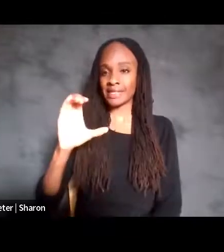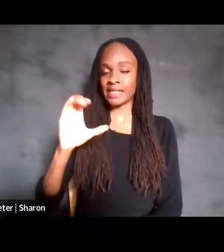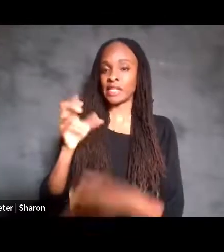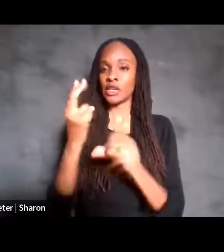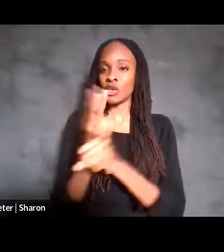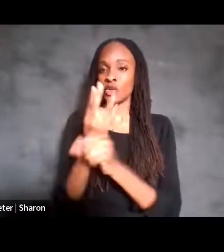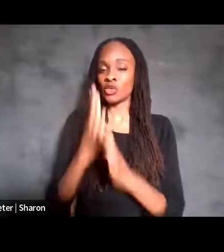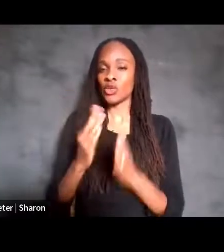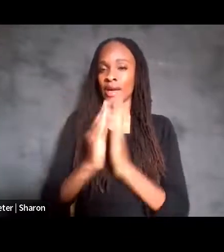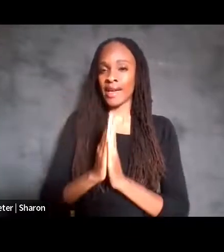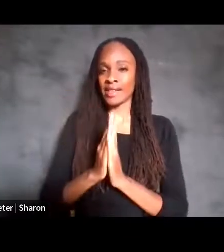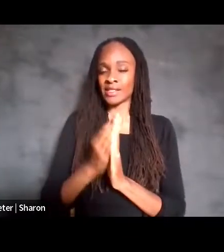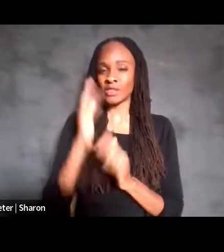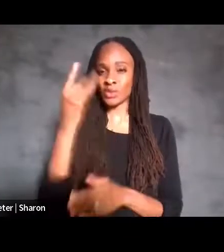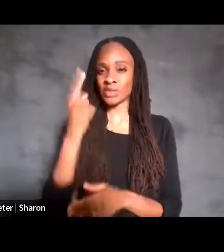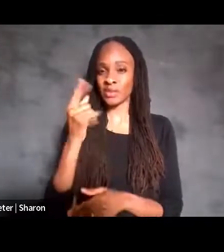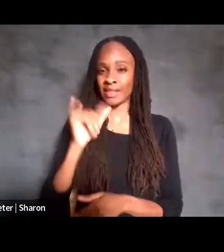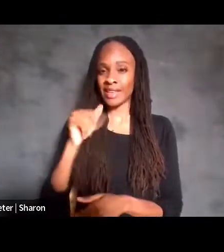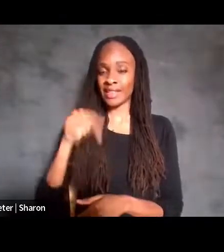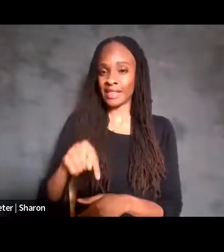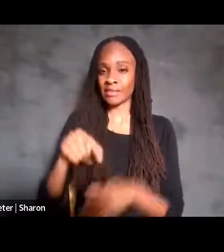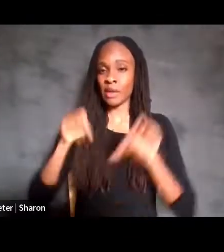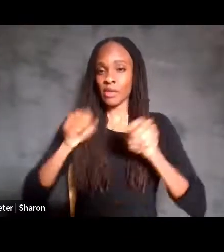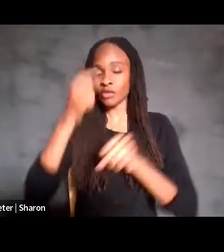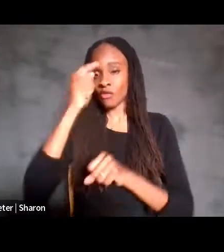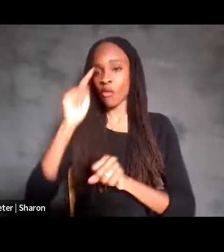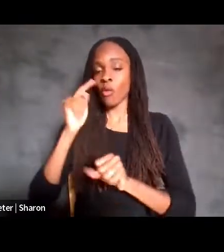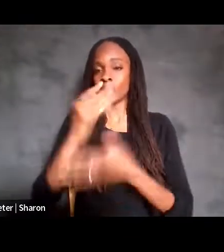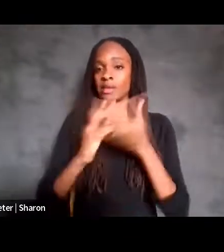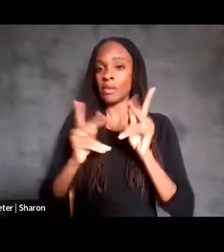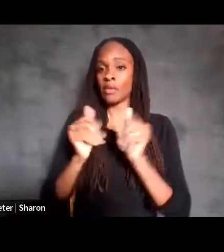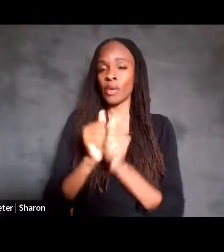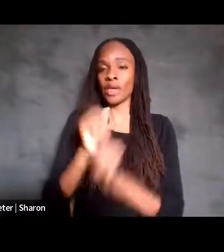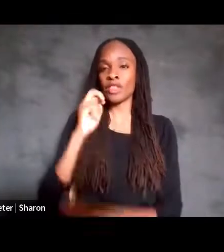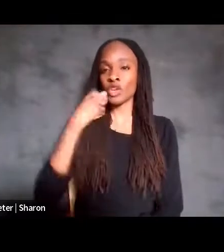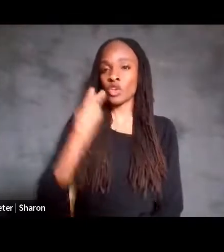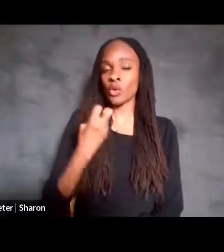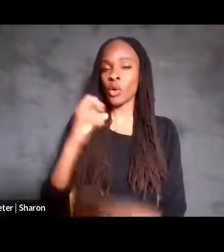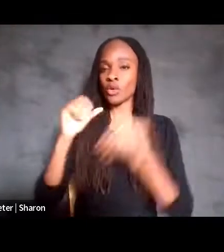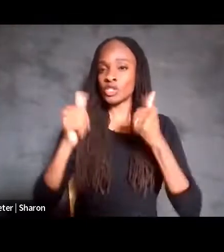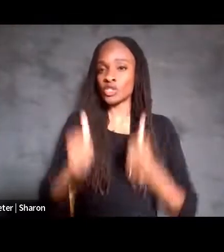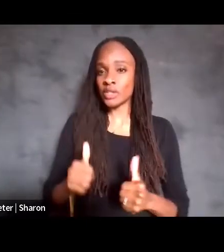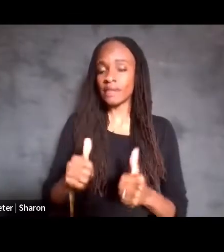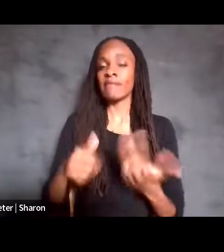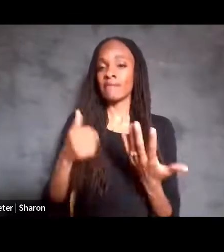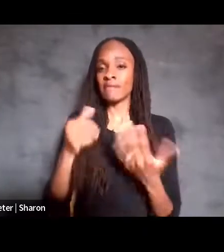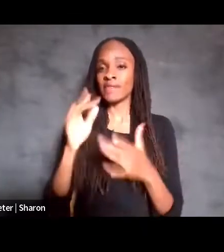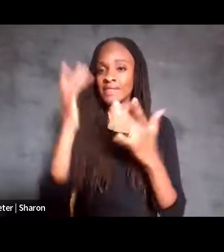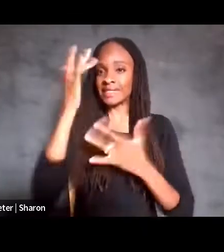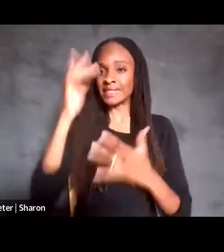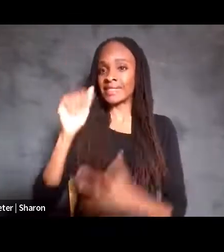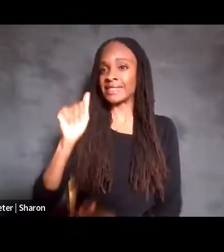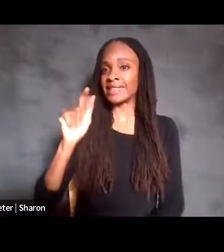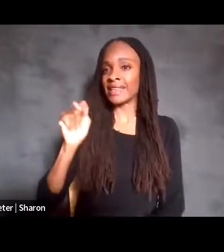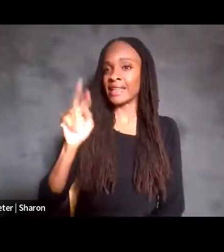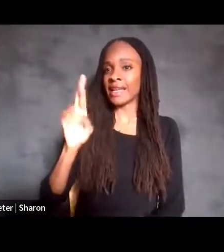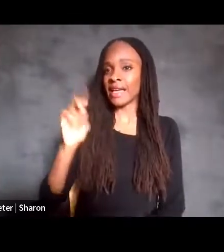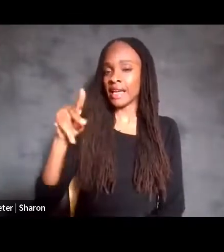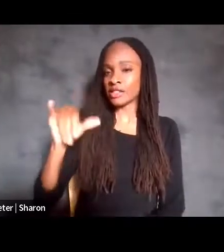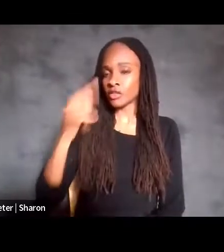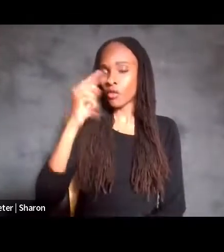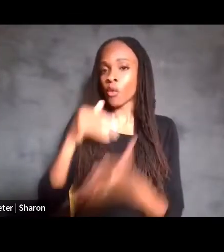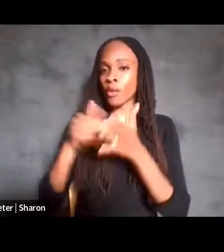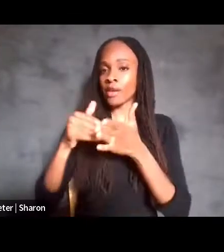something like this will be possible for those with neurodegenerative diseases slash atrophy from repetitive electrical trauma